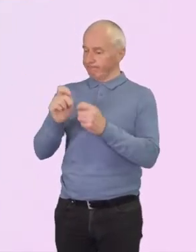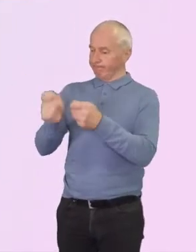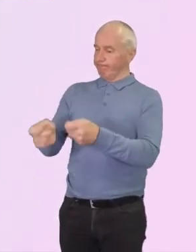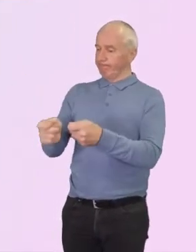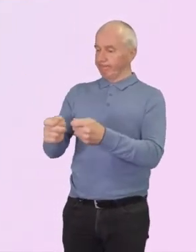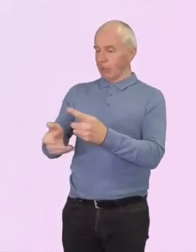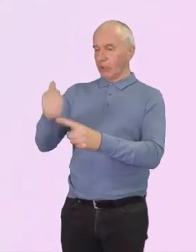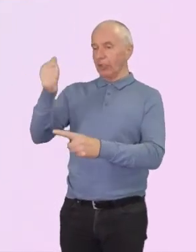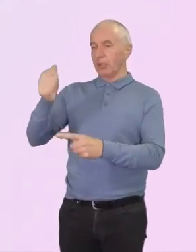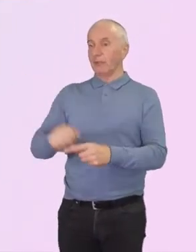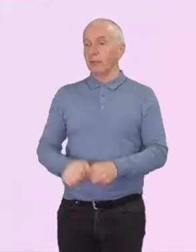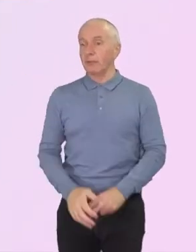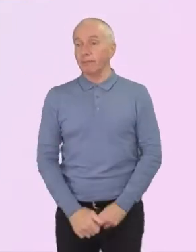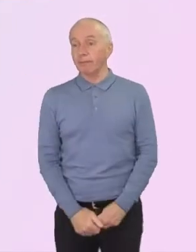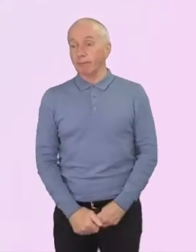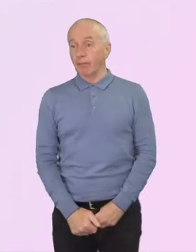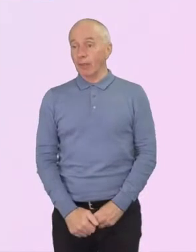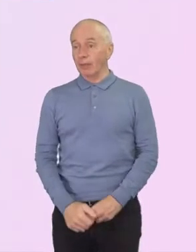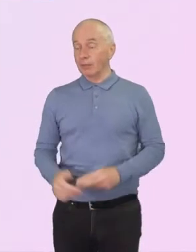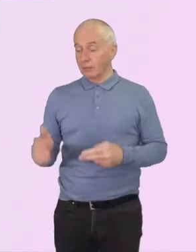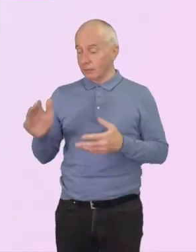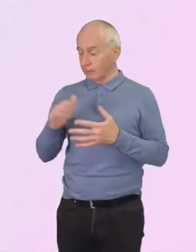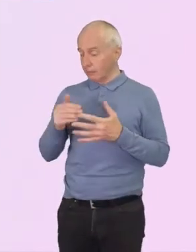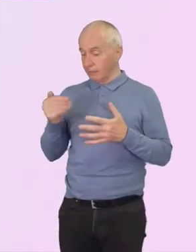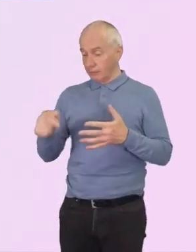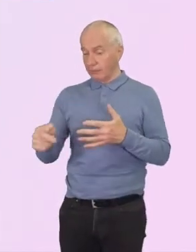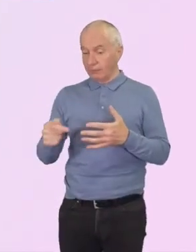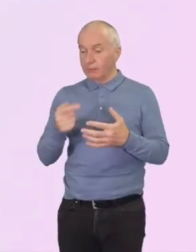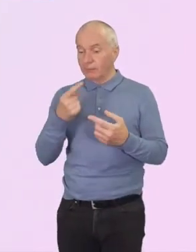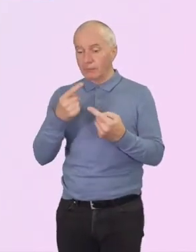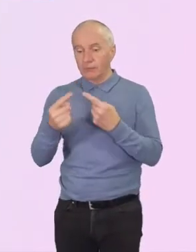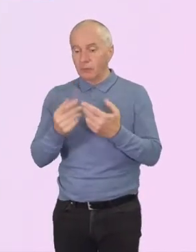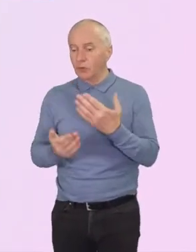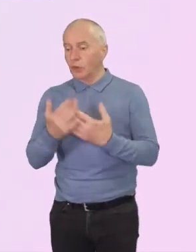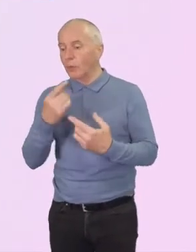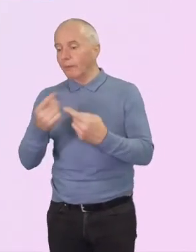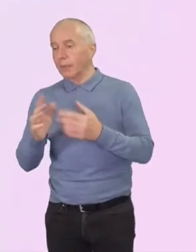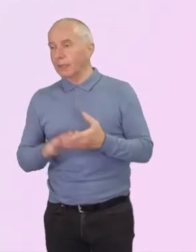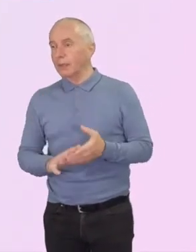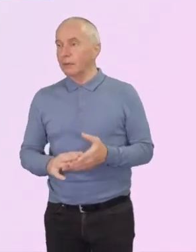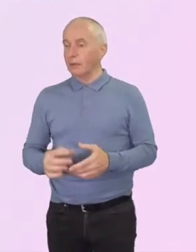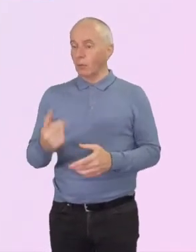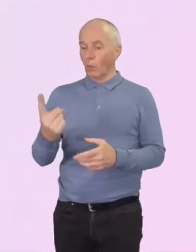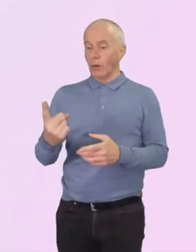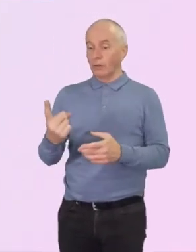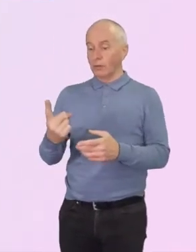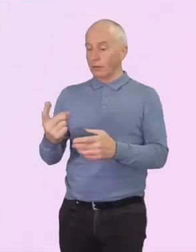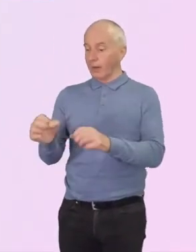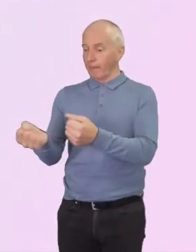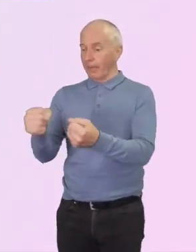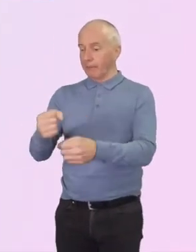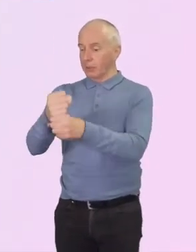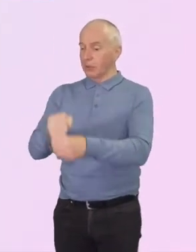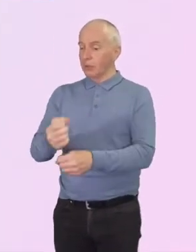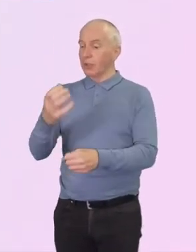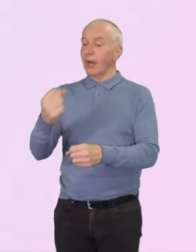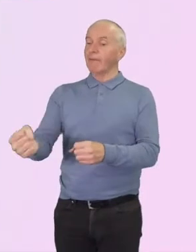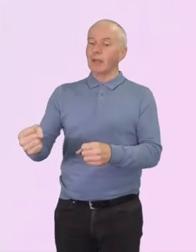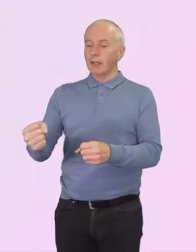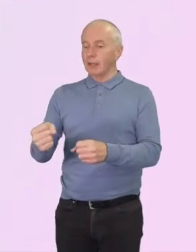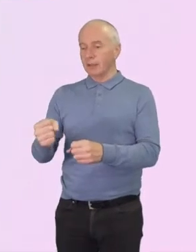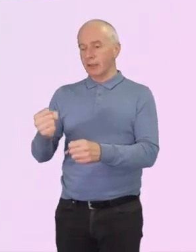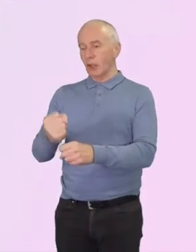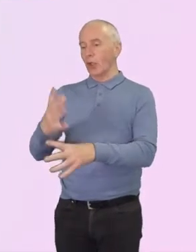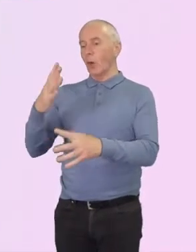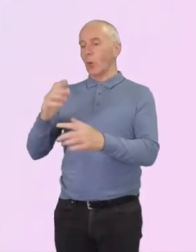I am pleased to say that since this data was shared with me there is now one Baptist church that has a gold award. Well done Tring if you're listening